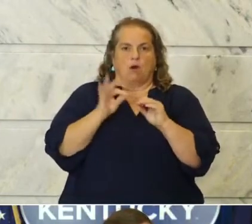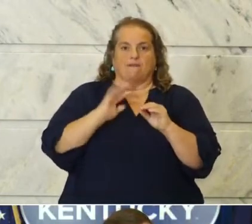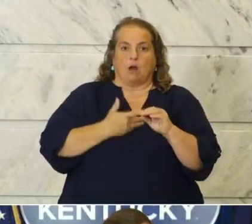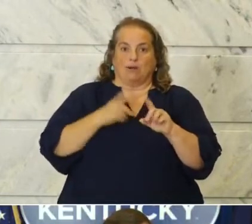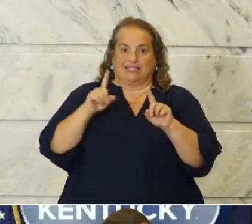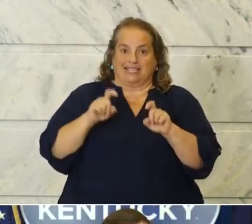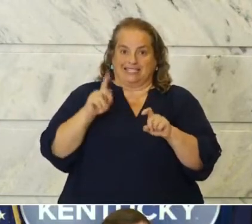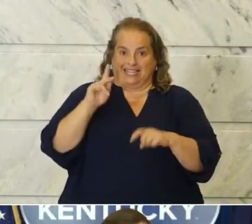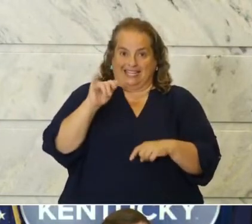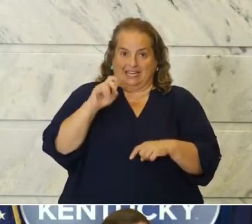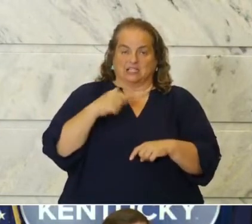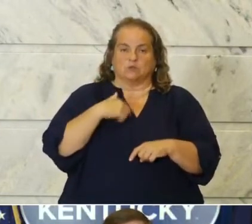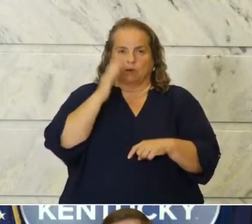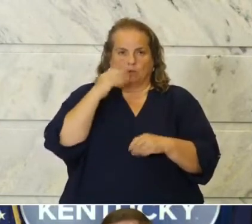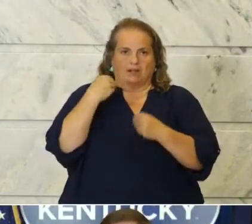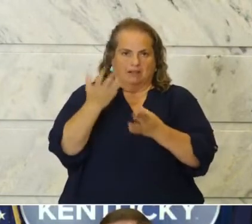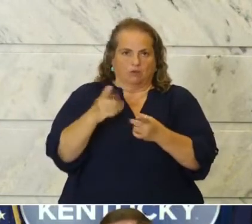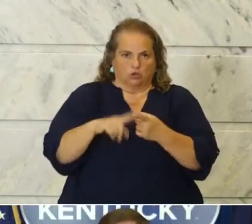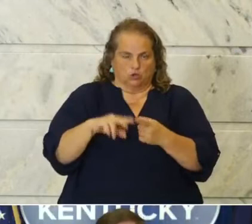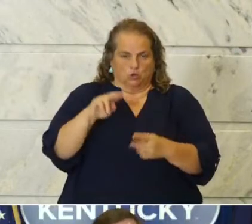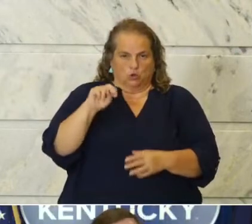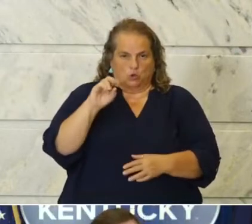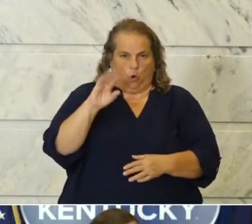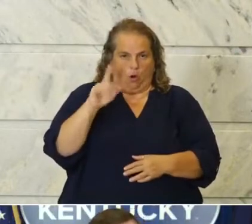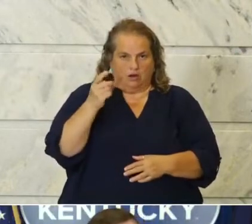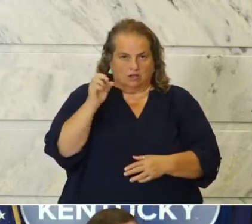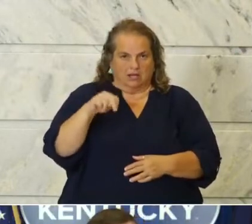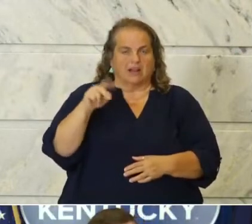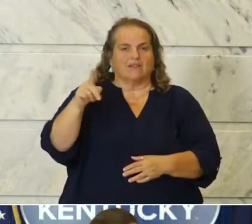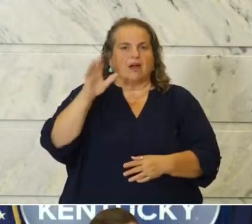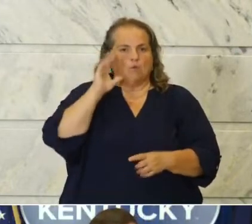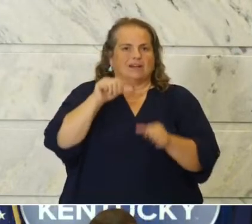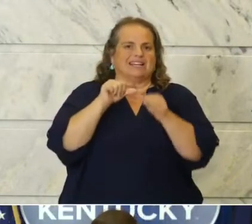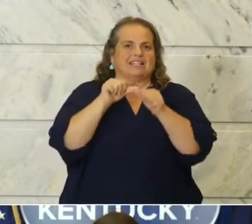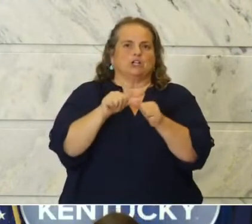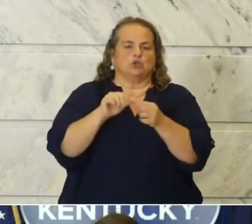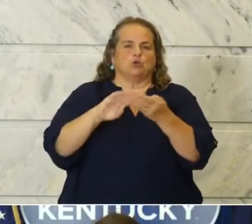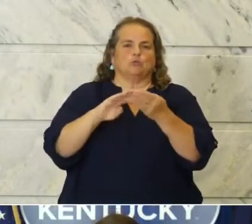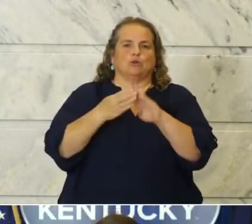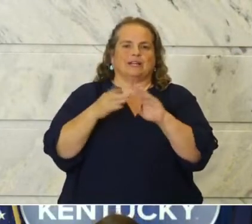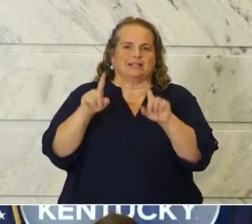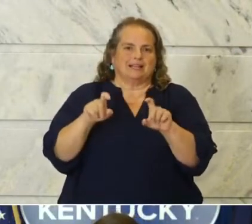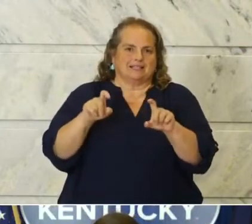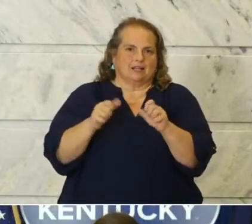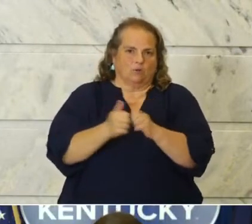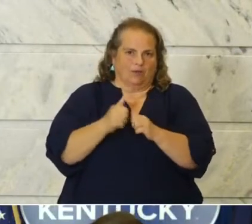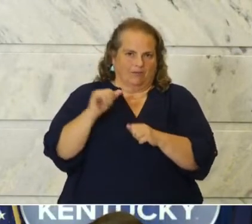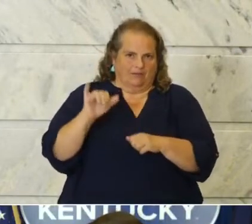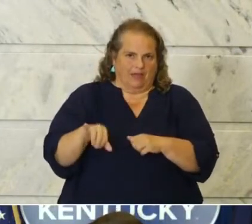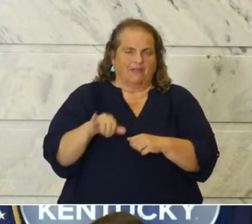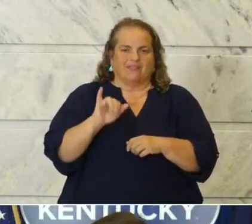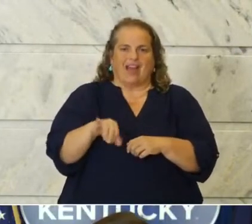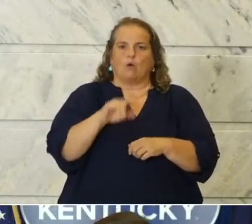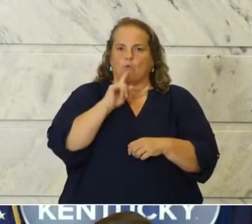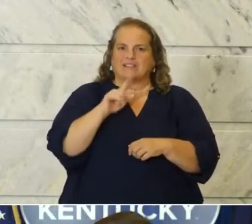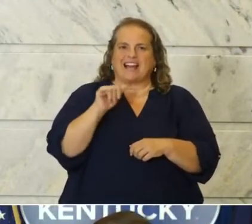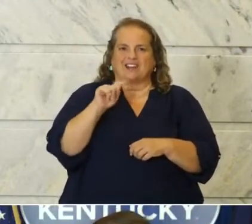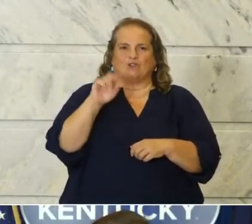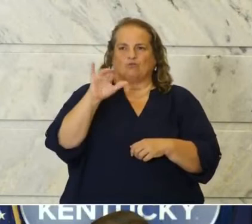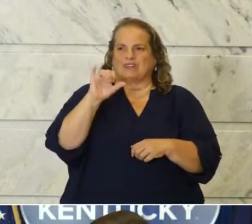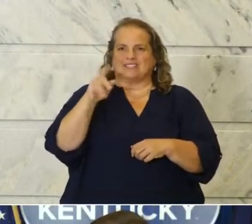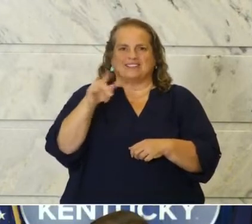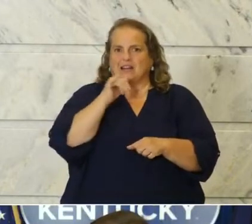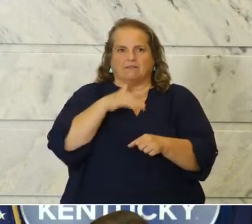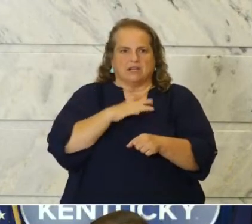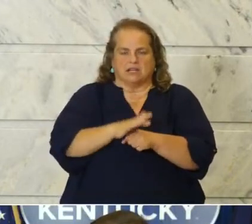Norton, and they're going to be able to use that to continue the community testing that was truly at risk. We're going to have an